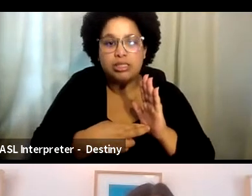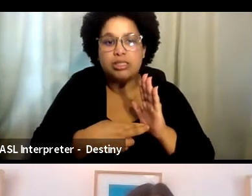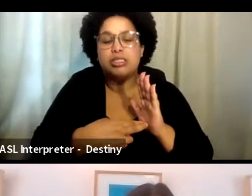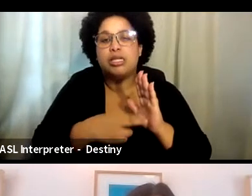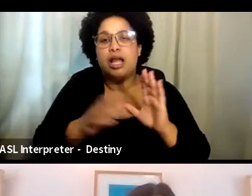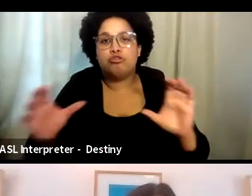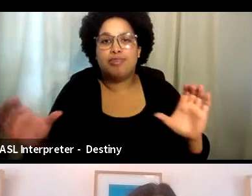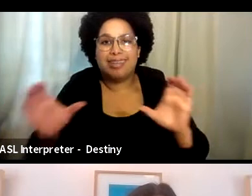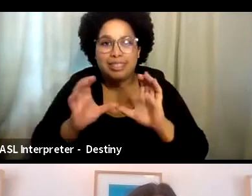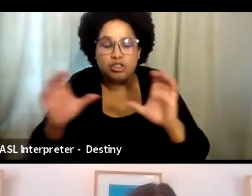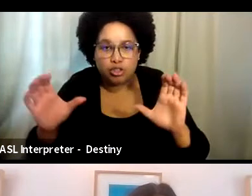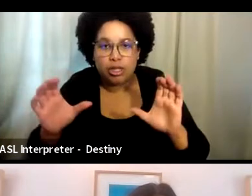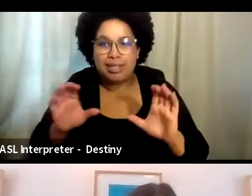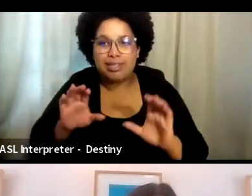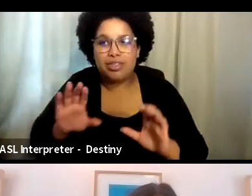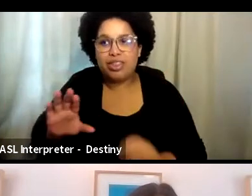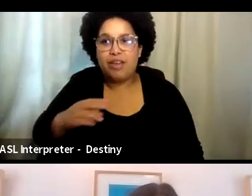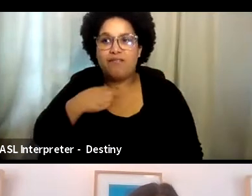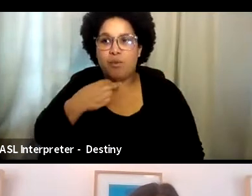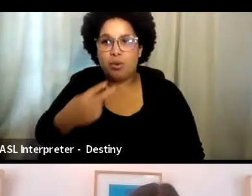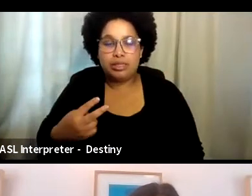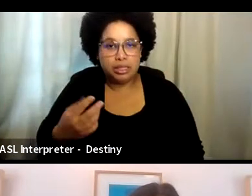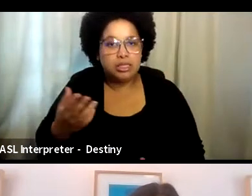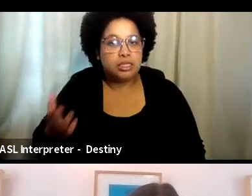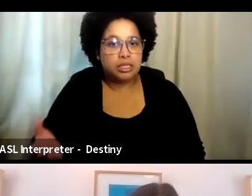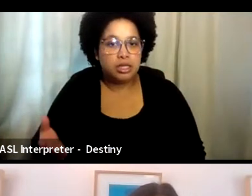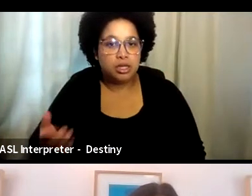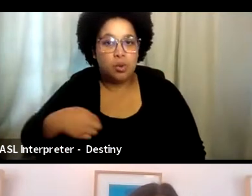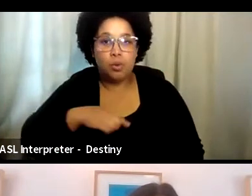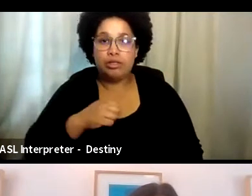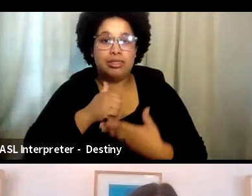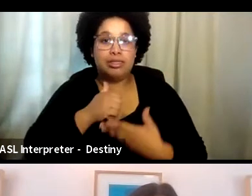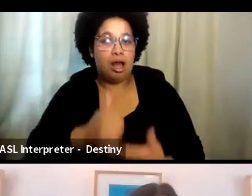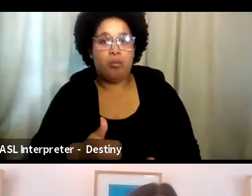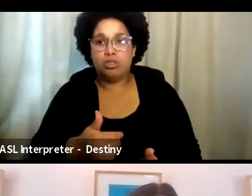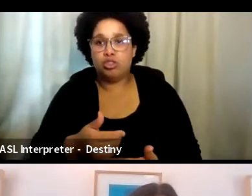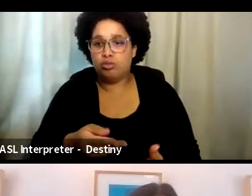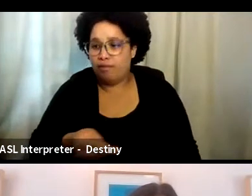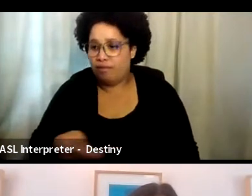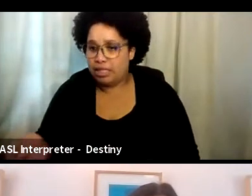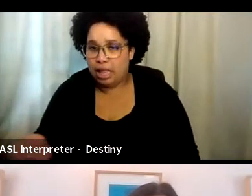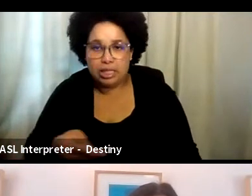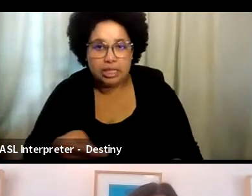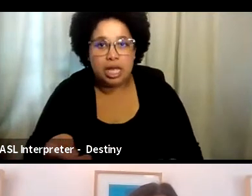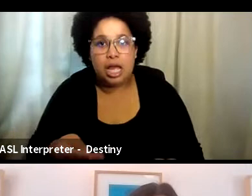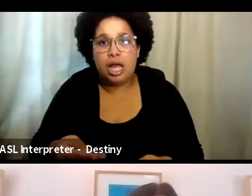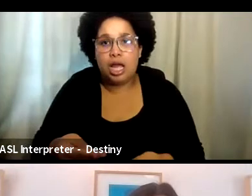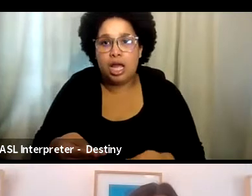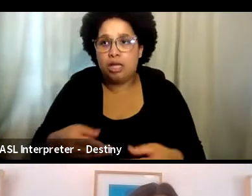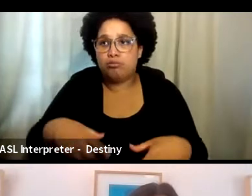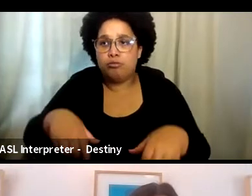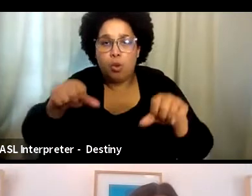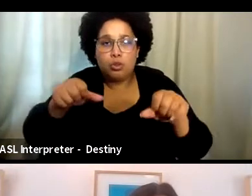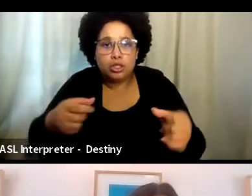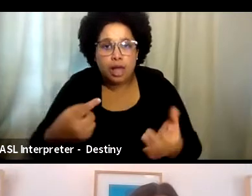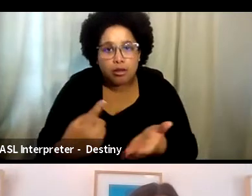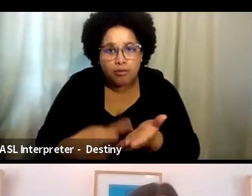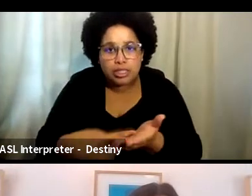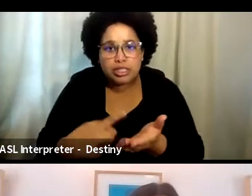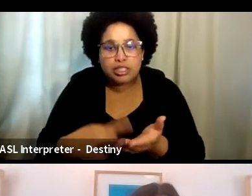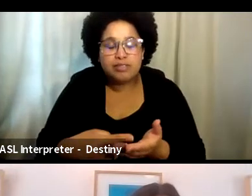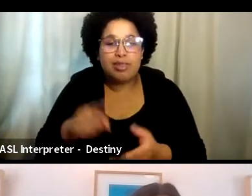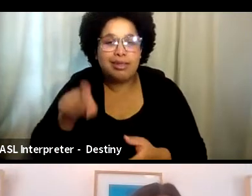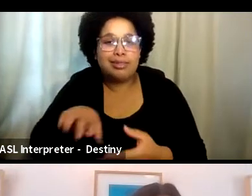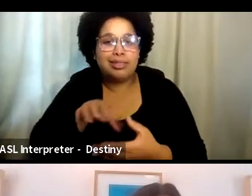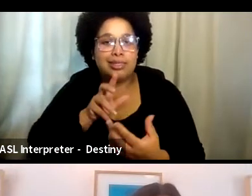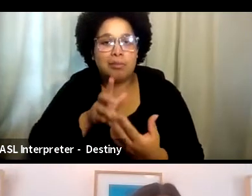accreditation. It's really their voices. We were here to actually just help facilitate a conversation based on the needs of our members and the